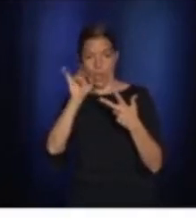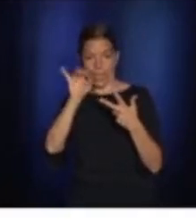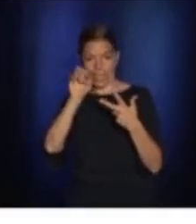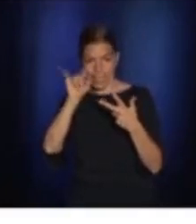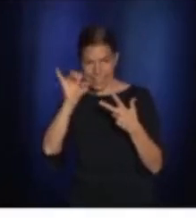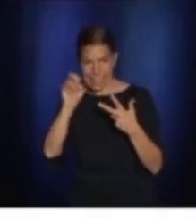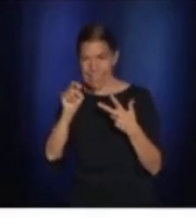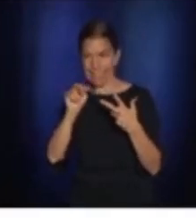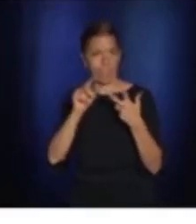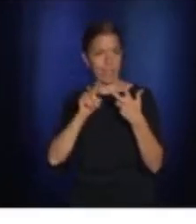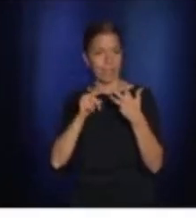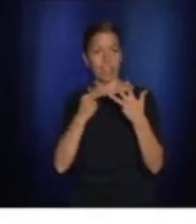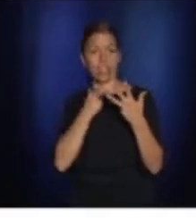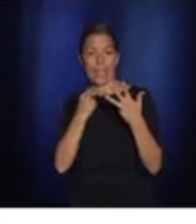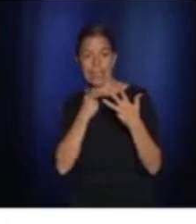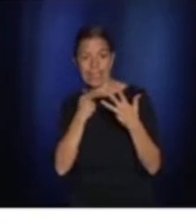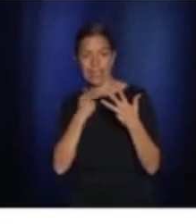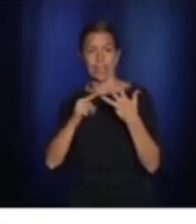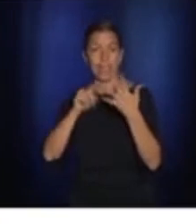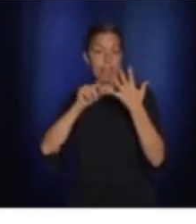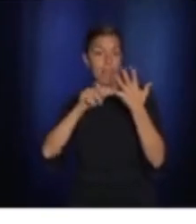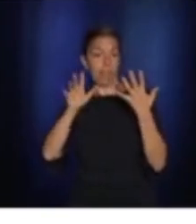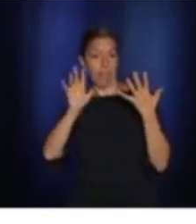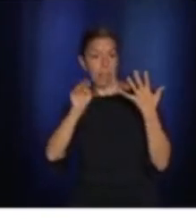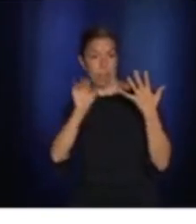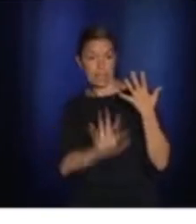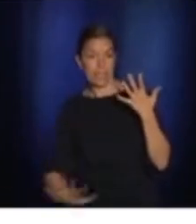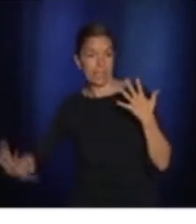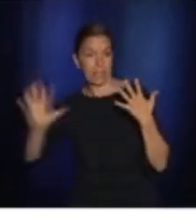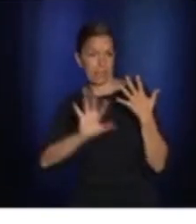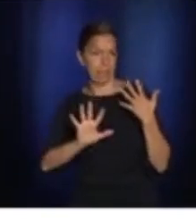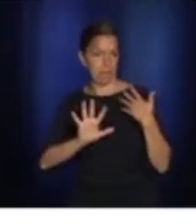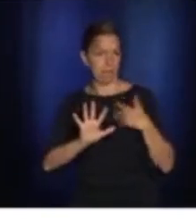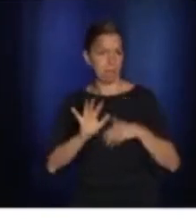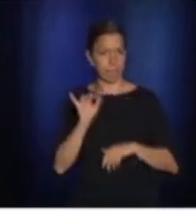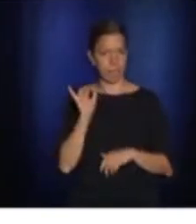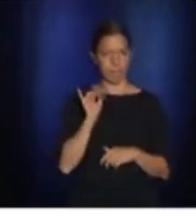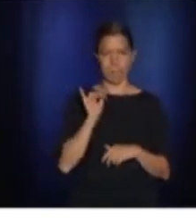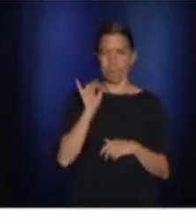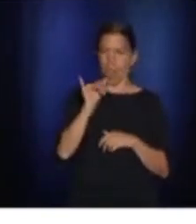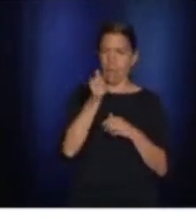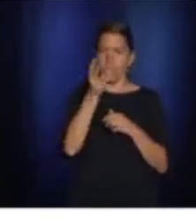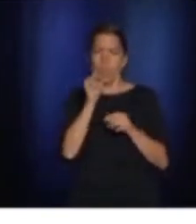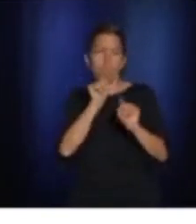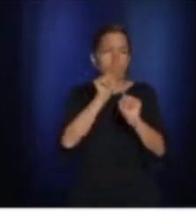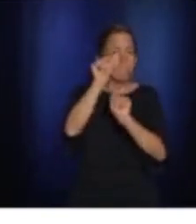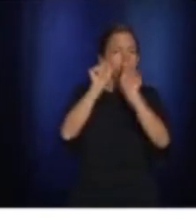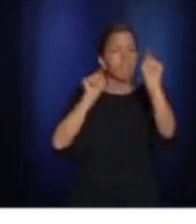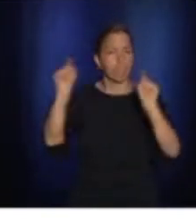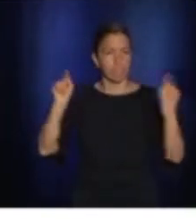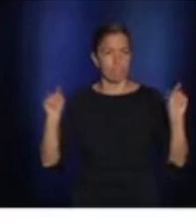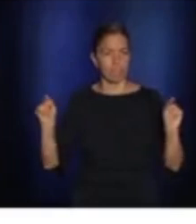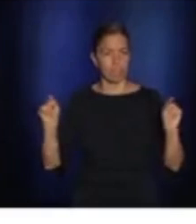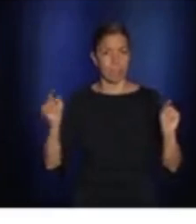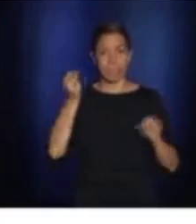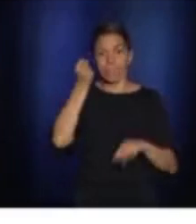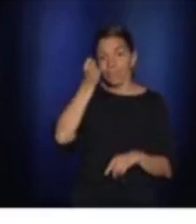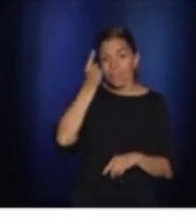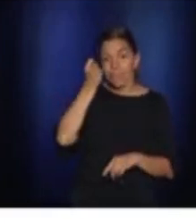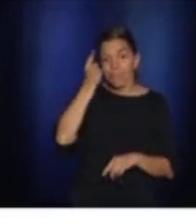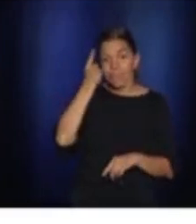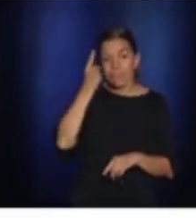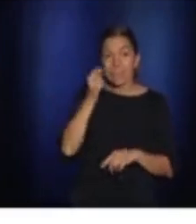And so it's getting farther with – it's really small outbreaks of 10, 15 persons